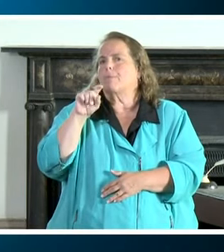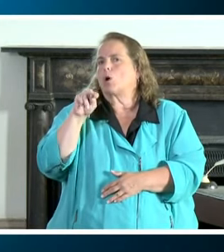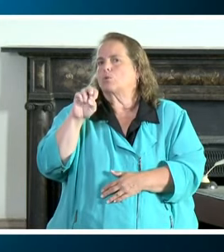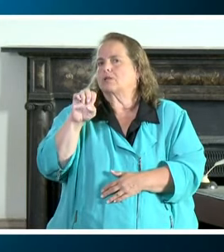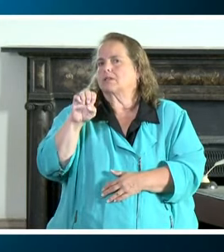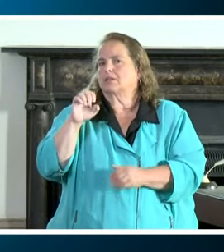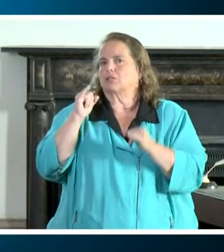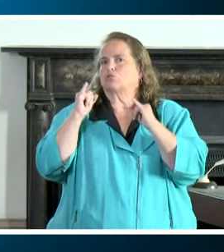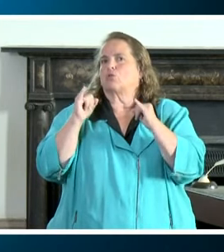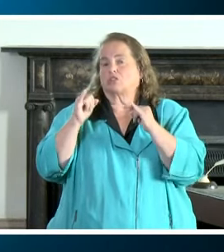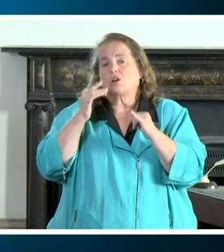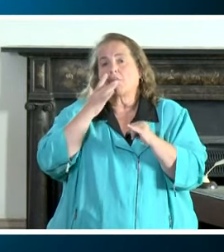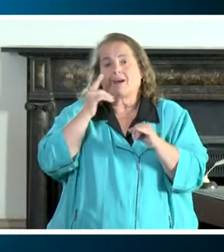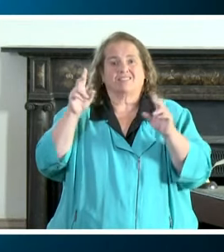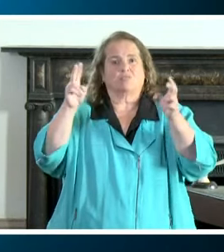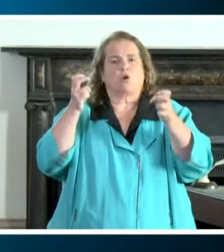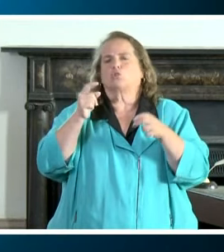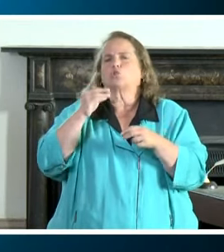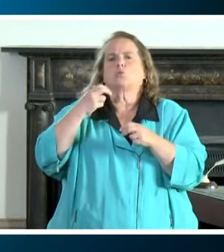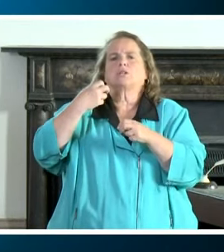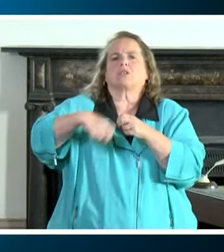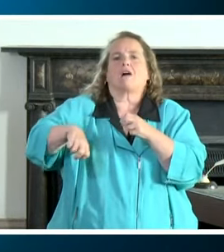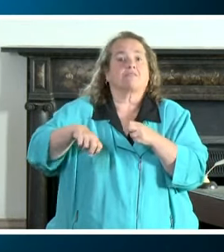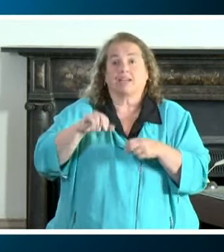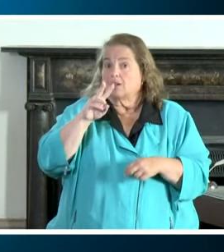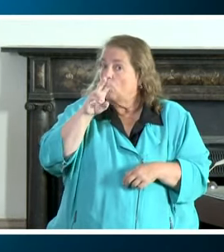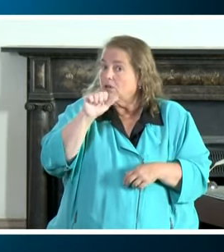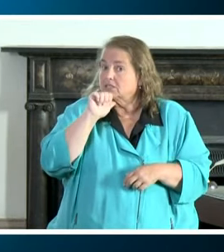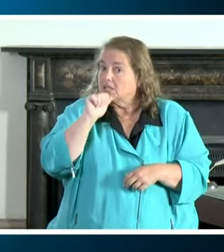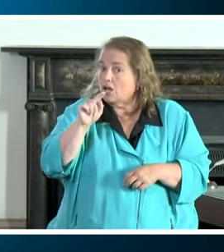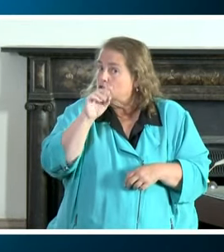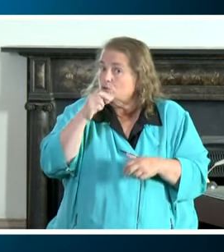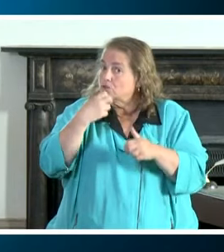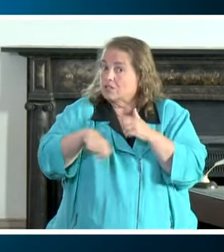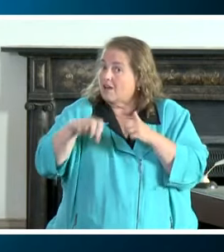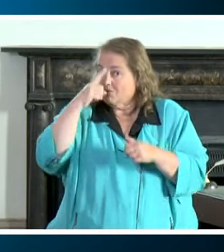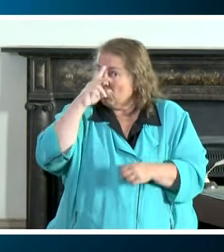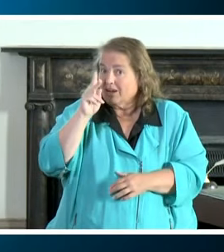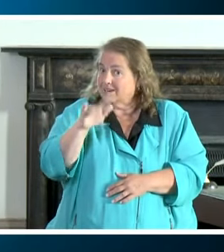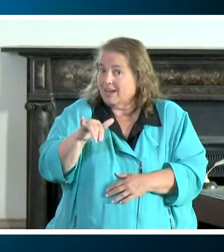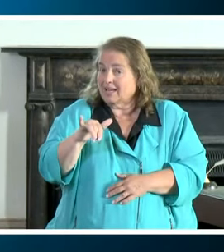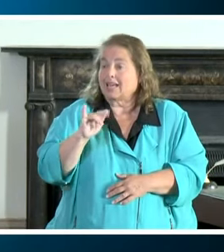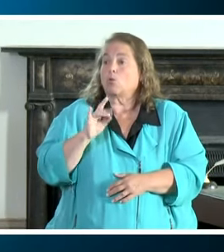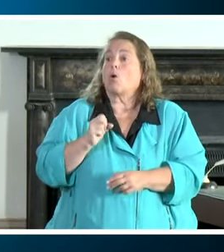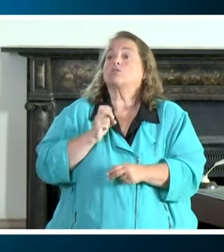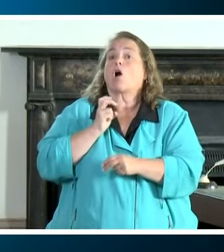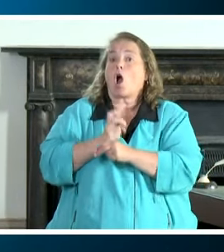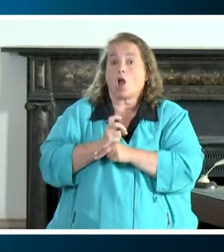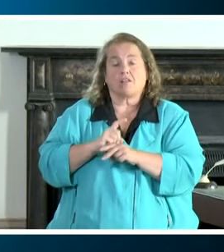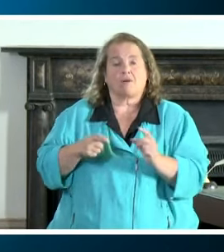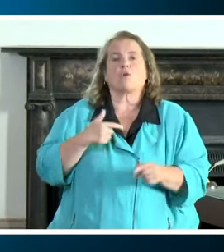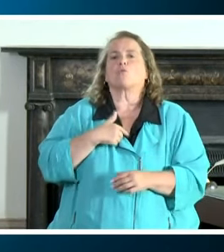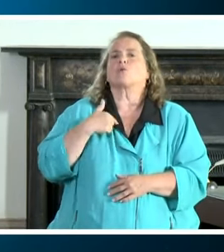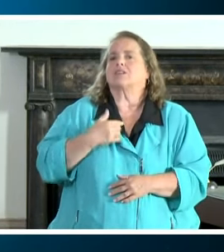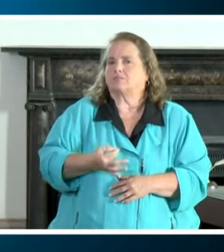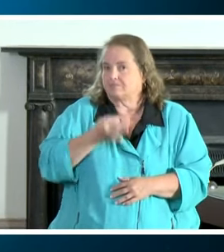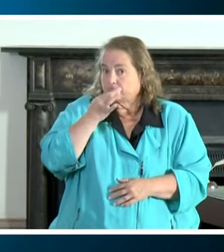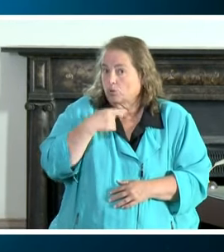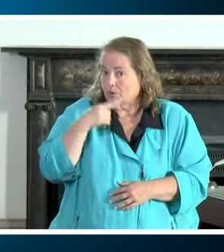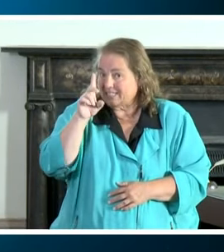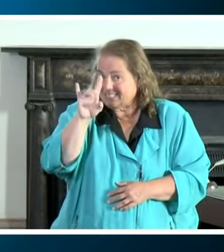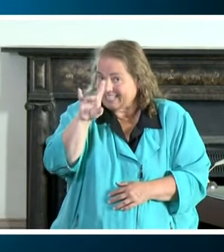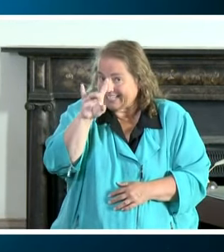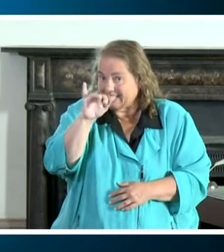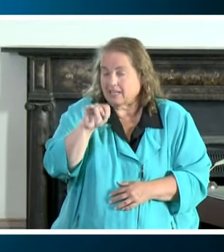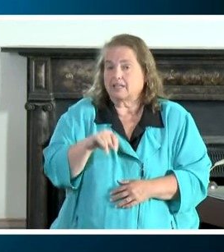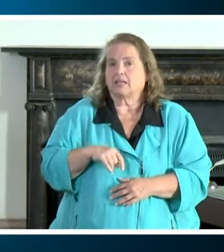quote said it was too tough it wasn't too tough for kentucky it was hard but we did it there there were imperfections in the non